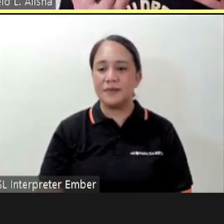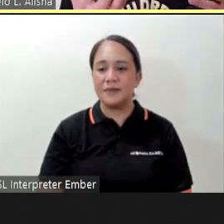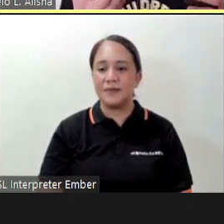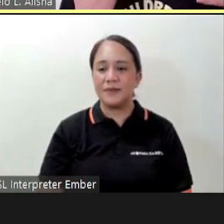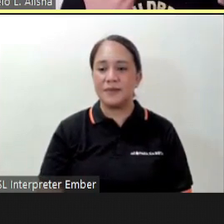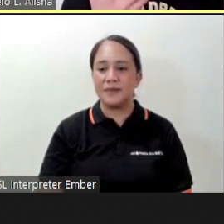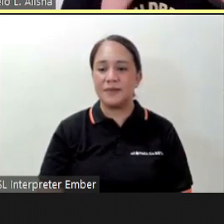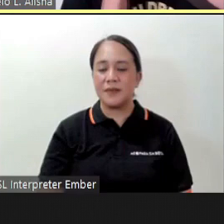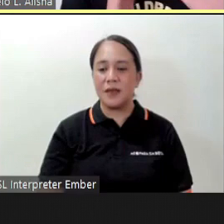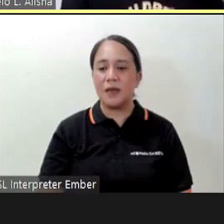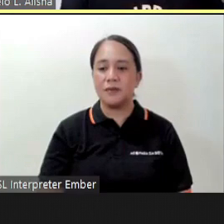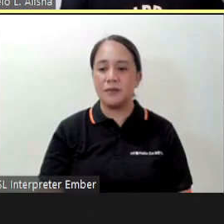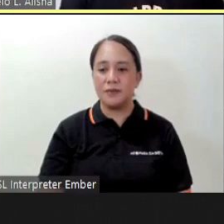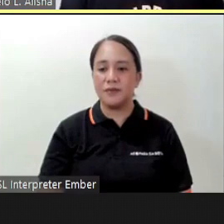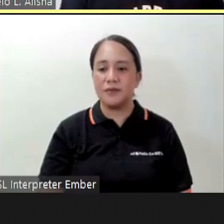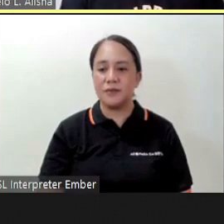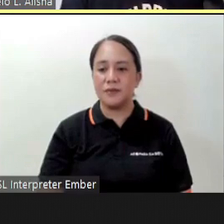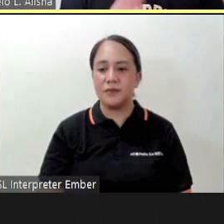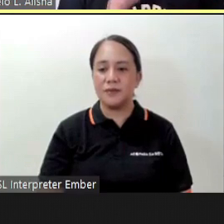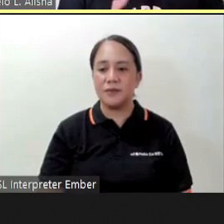maari po ay hindi po